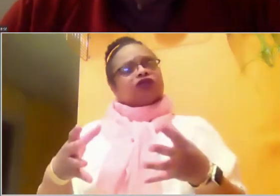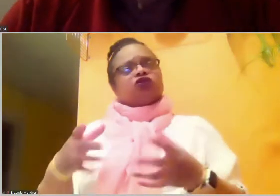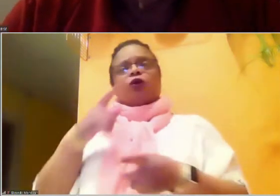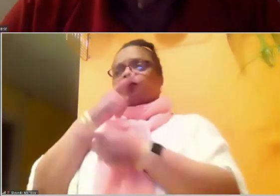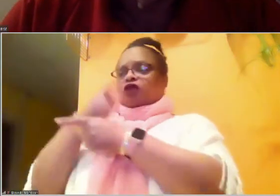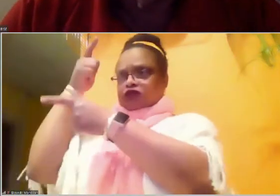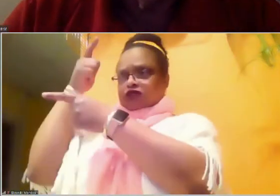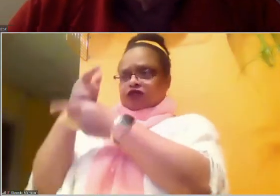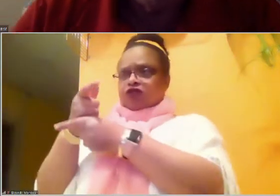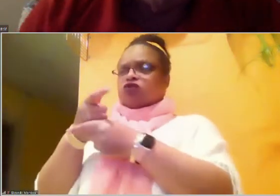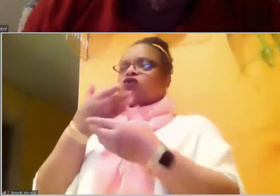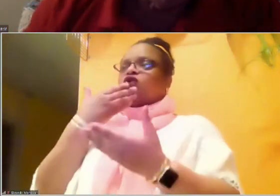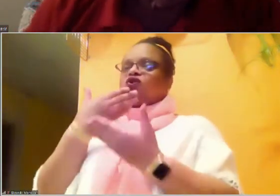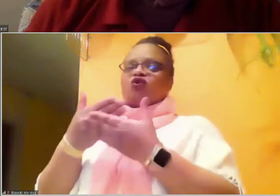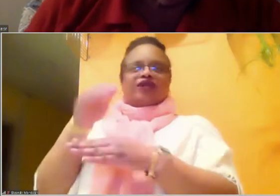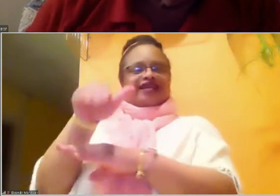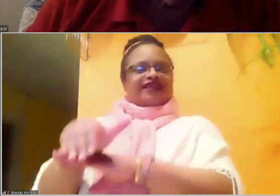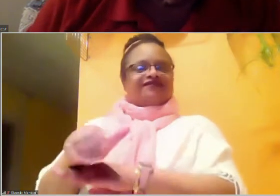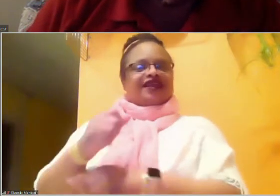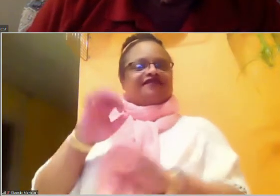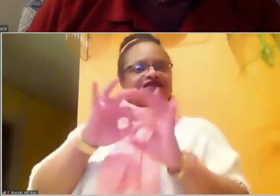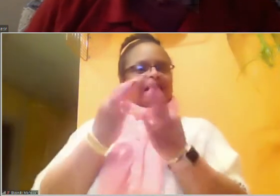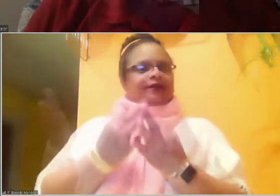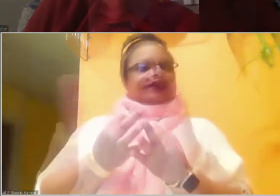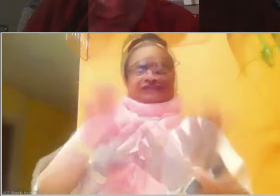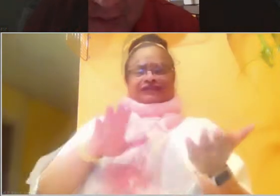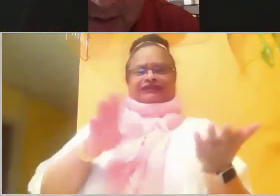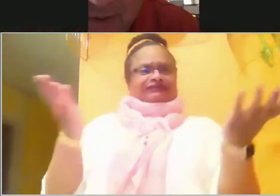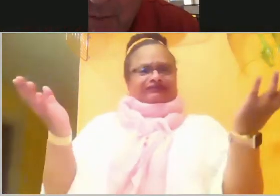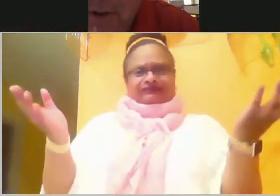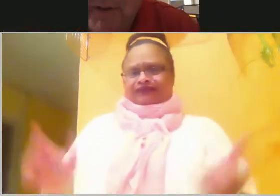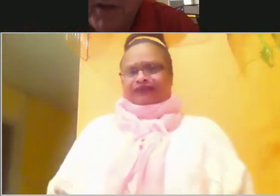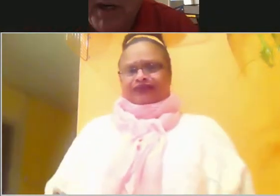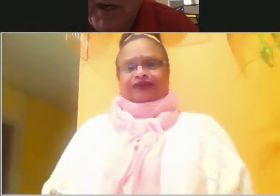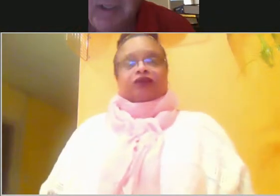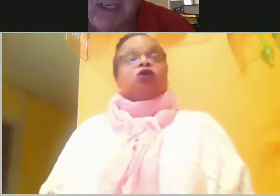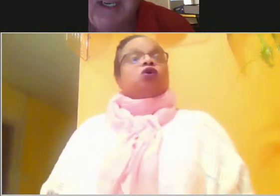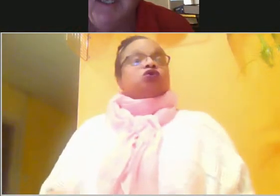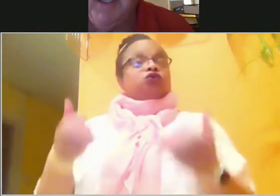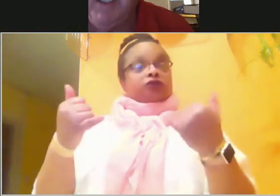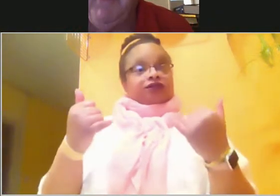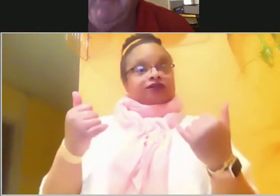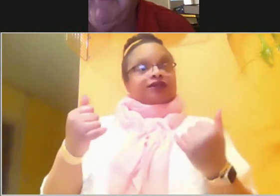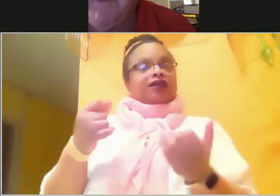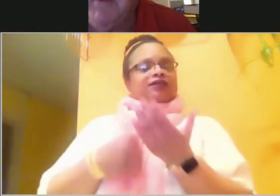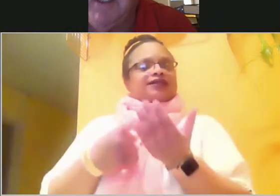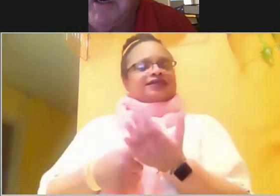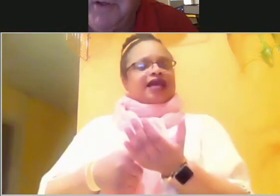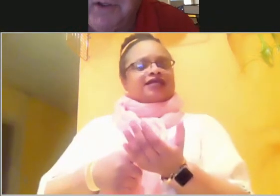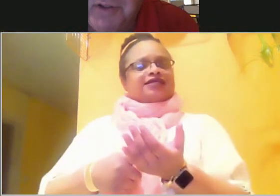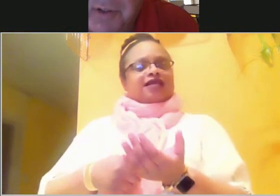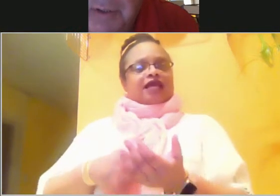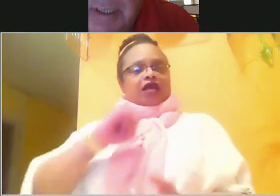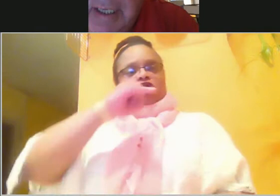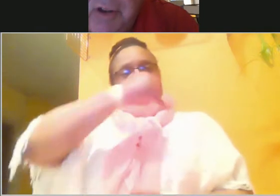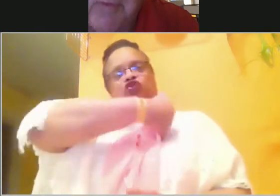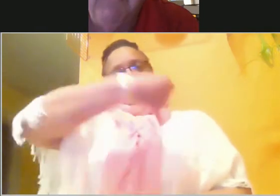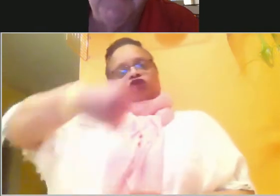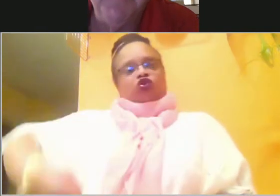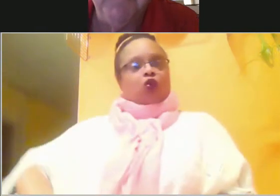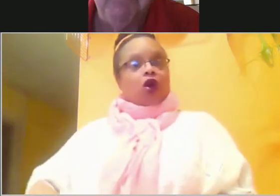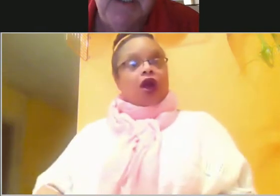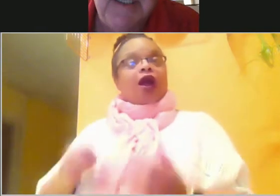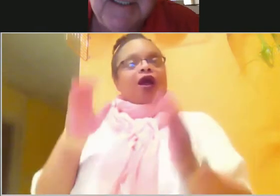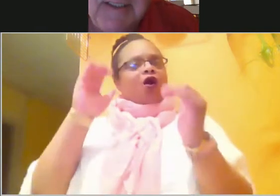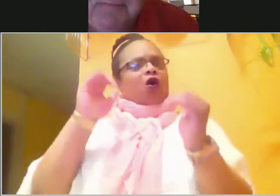sisters. Good evening, everybody. Good evening, family. How are we all doing today? Okay. So we're doing the book of Joshua again. Good evening, family. How are we all doing today? I